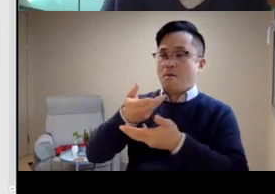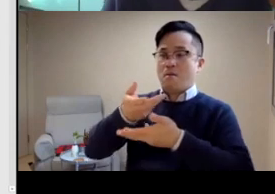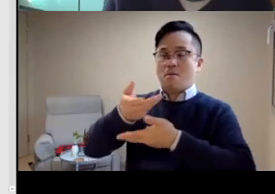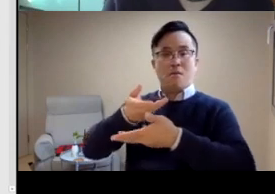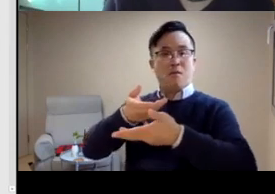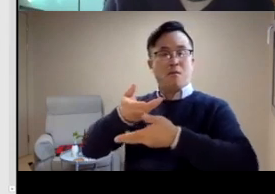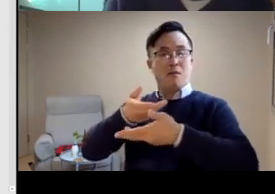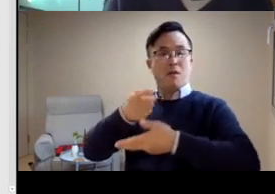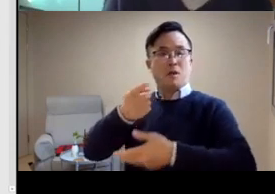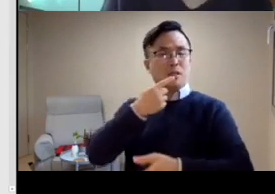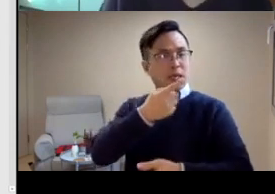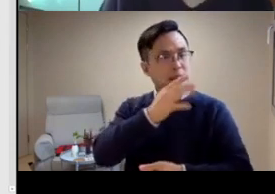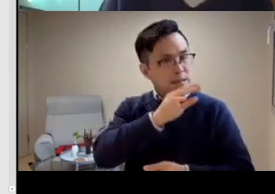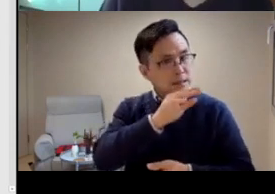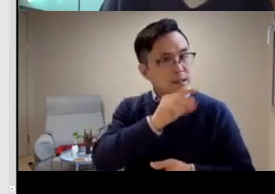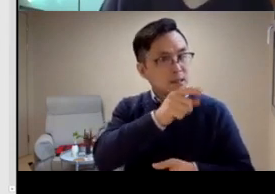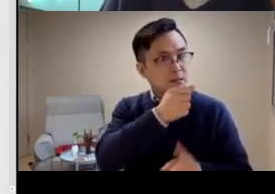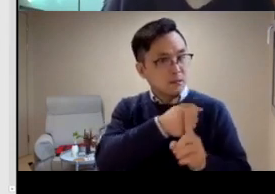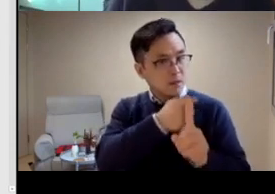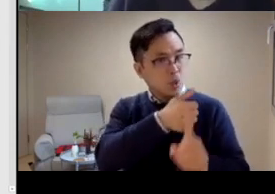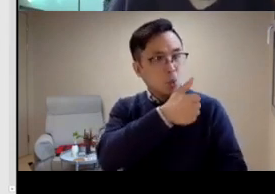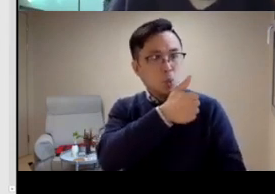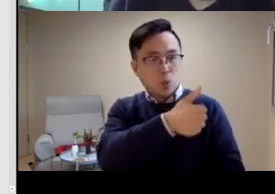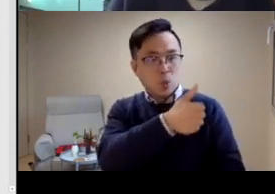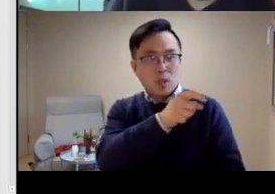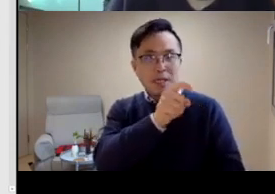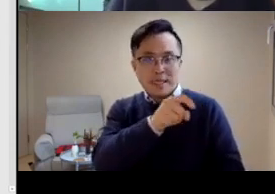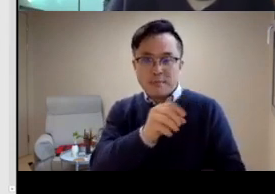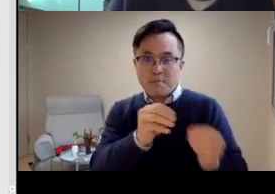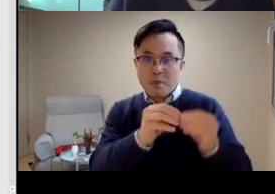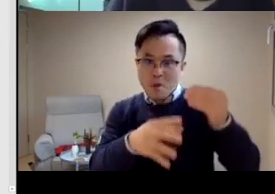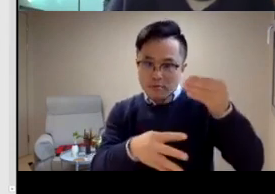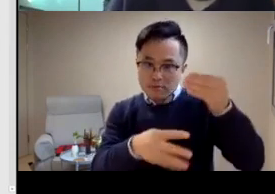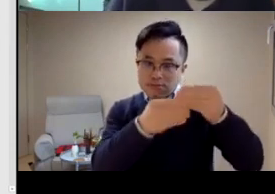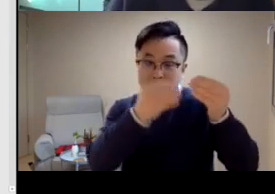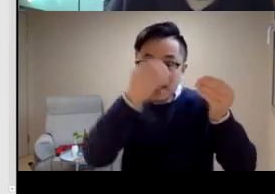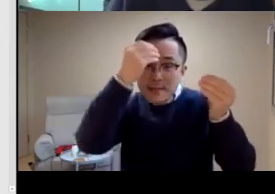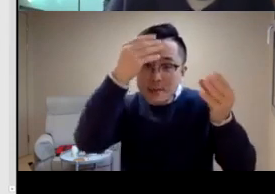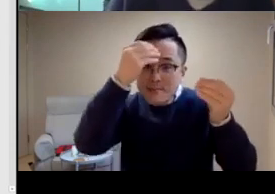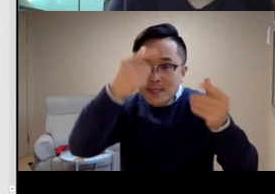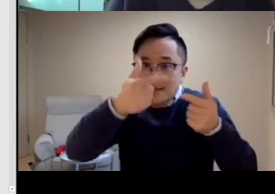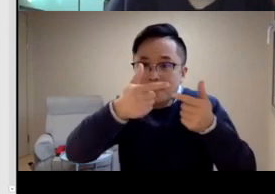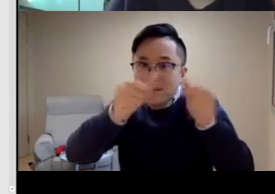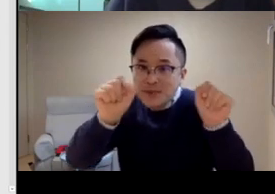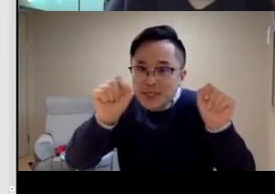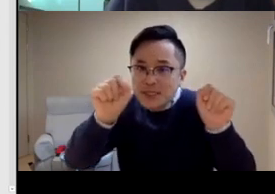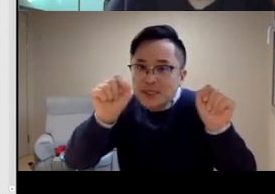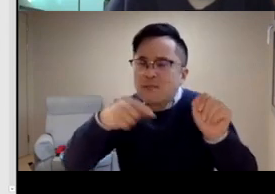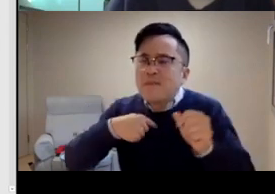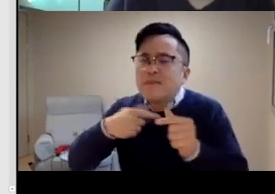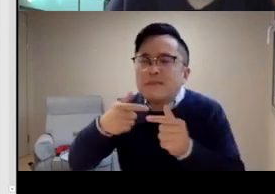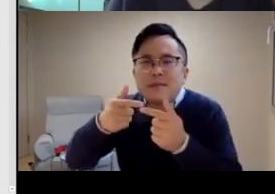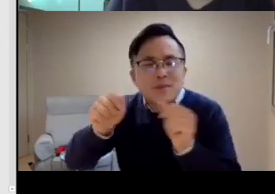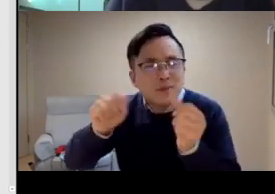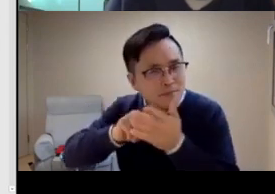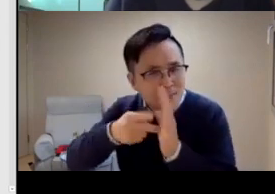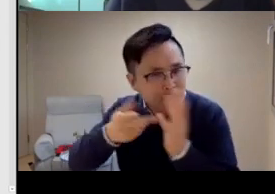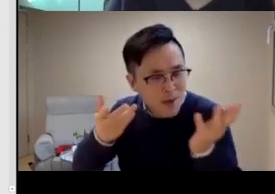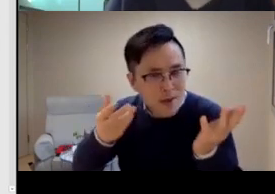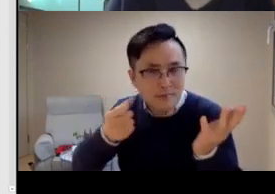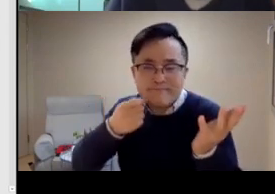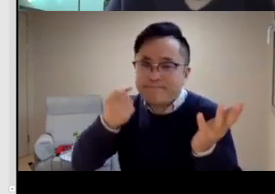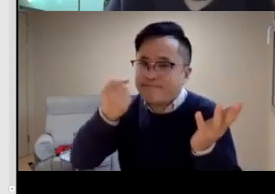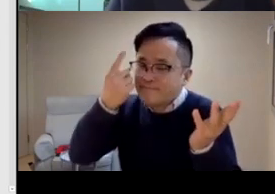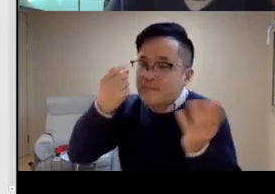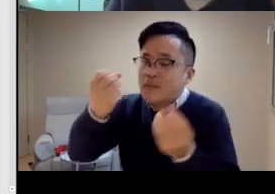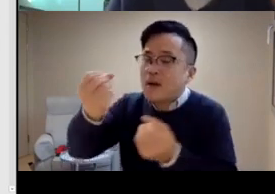Then I met Marilyn in 2002. And we started talking about linguistics. And I was telling